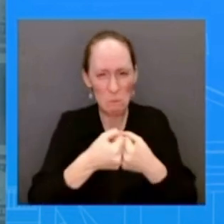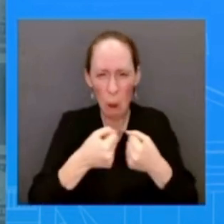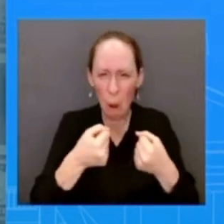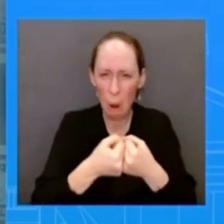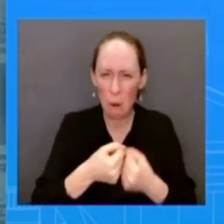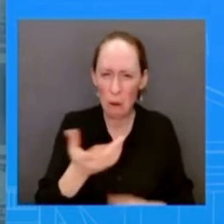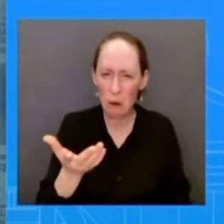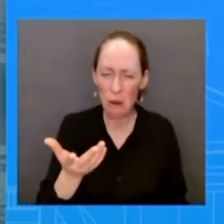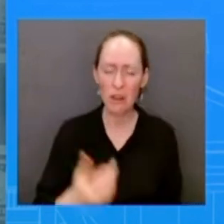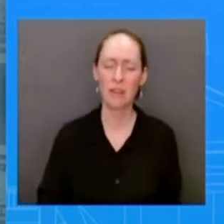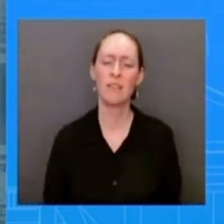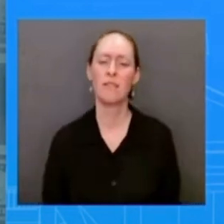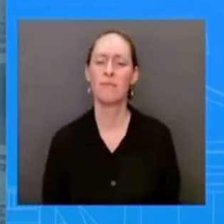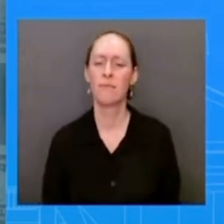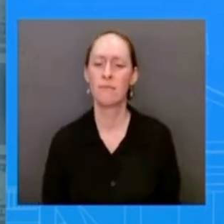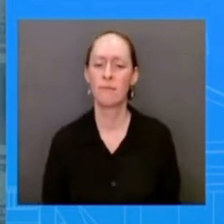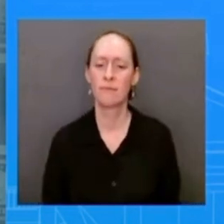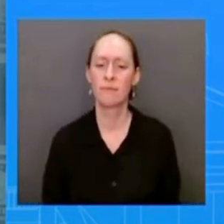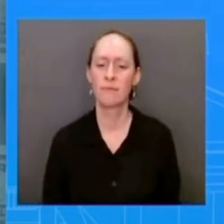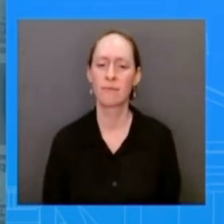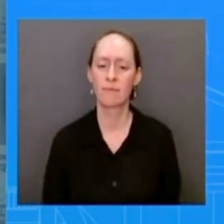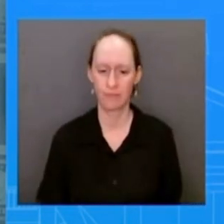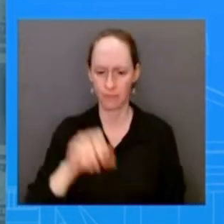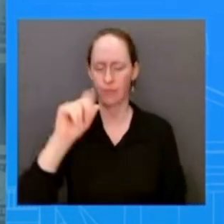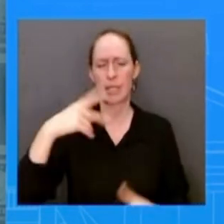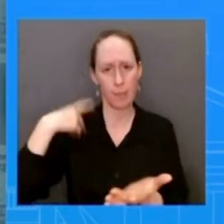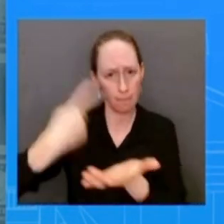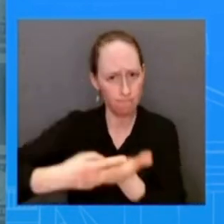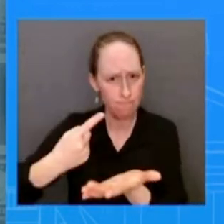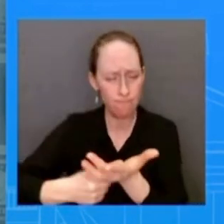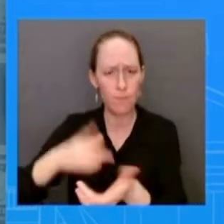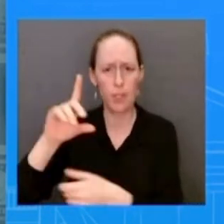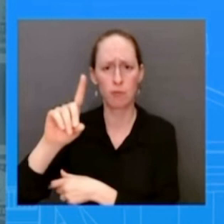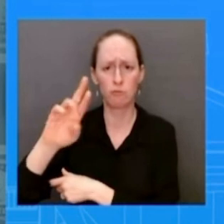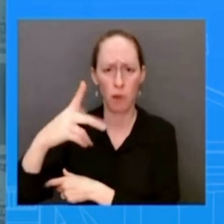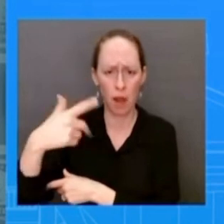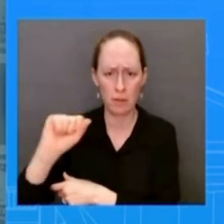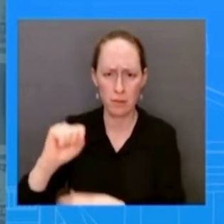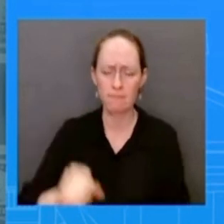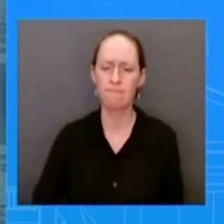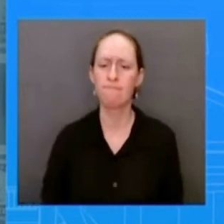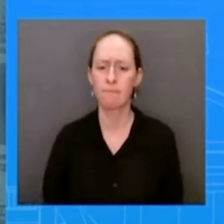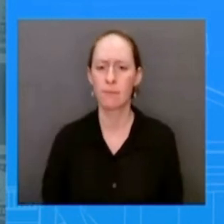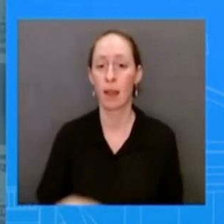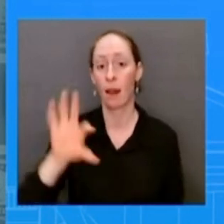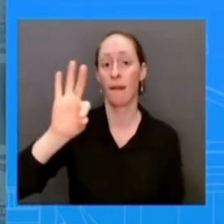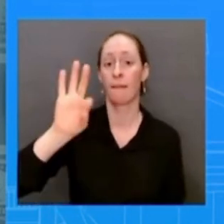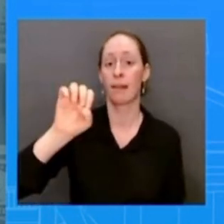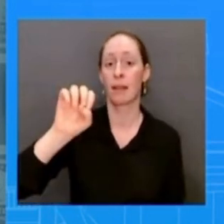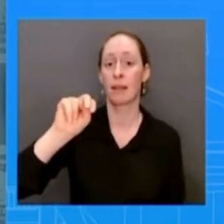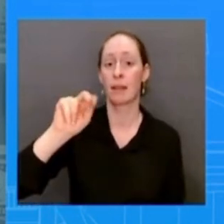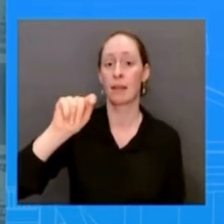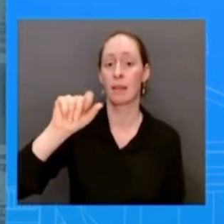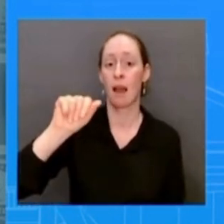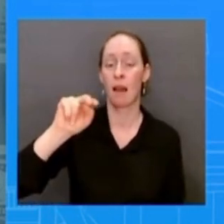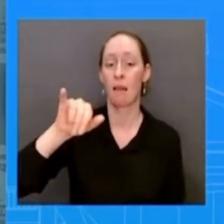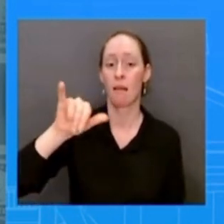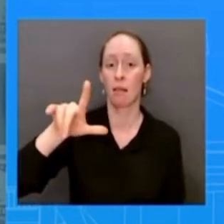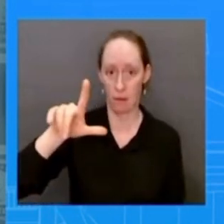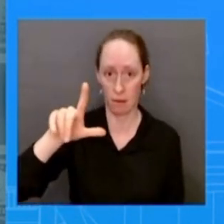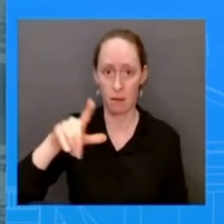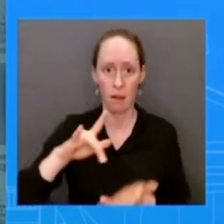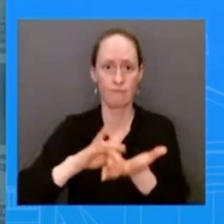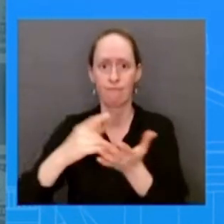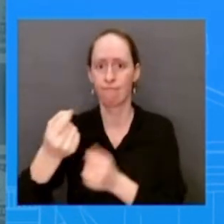fentanyl at the border it's at historic lows historic levels uh that we have been able to uh record a number of personnel